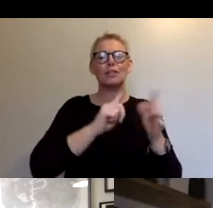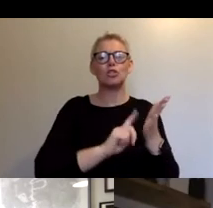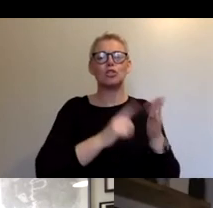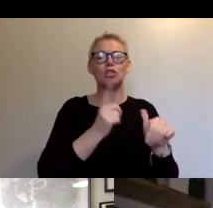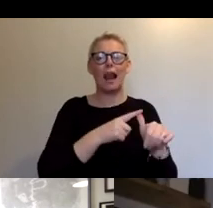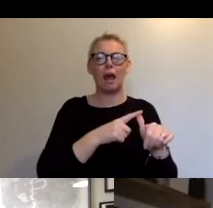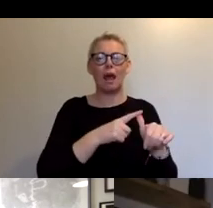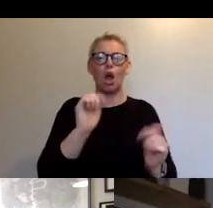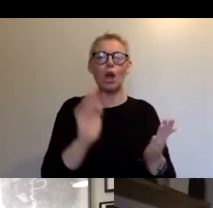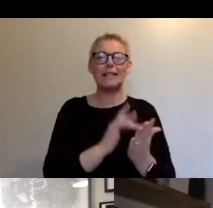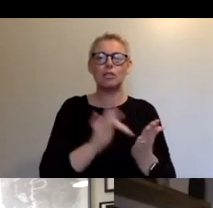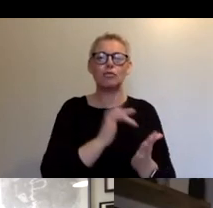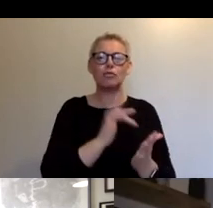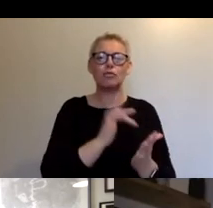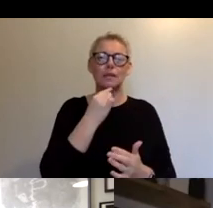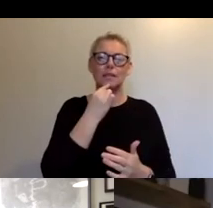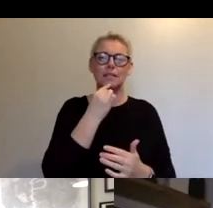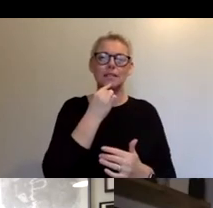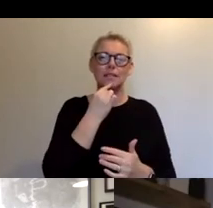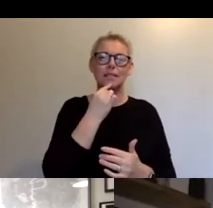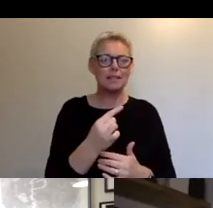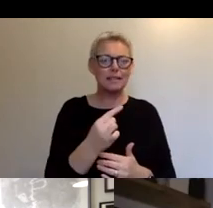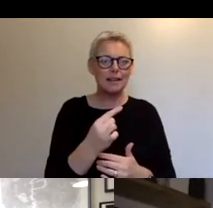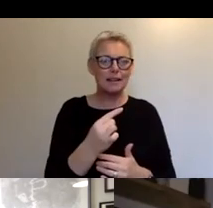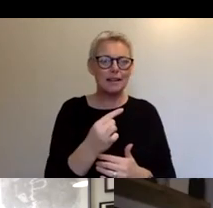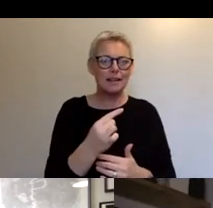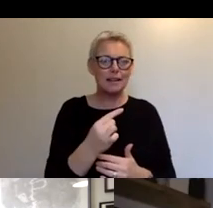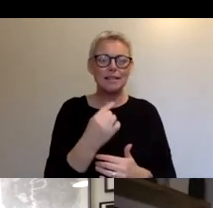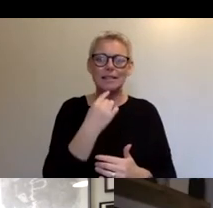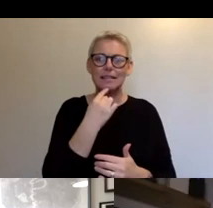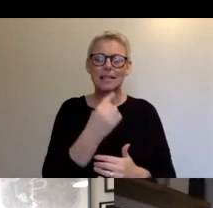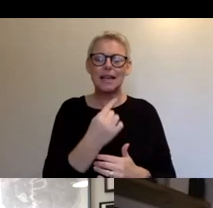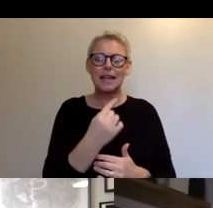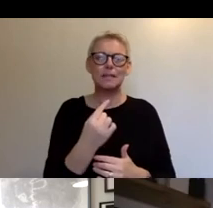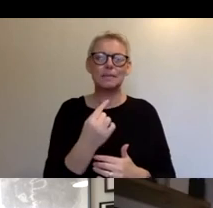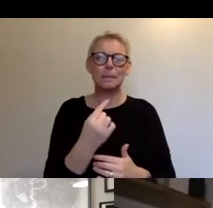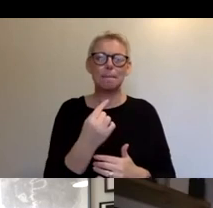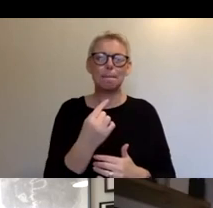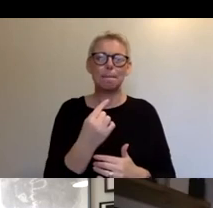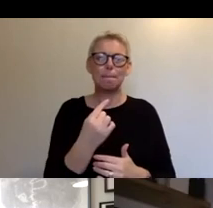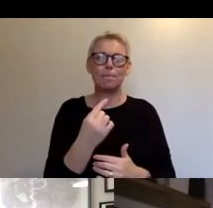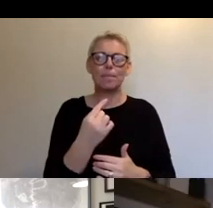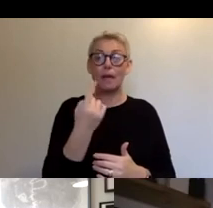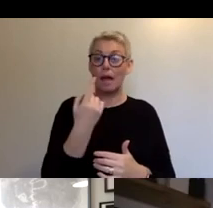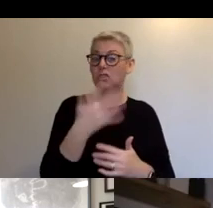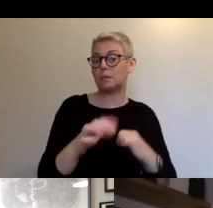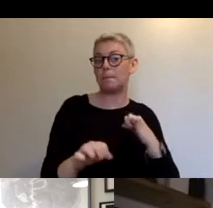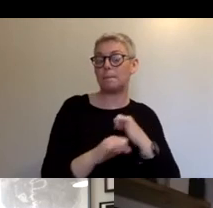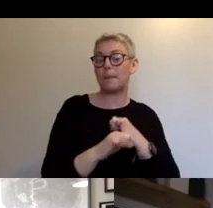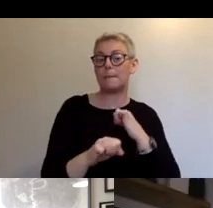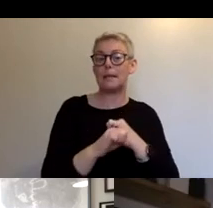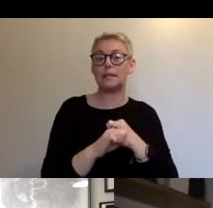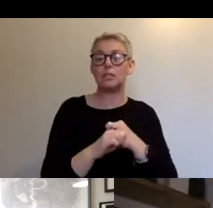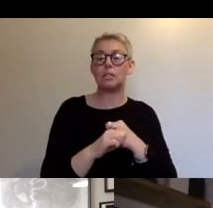to, um, go on for you, Claire, can't. But when she, when she tells you that she's just published, uh, um, a